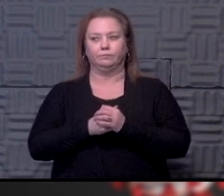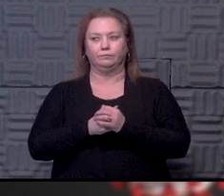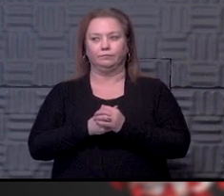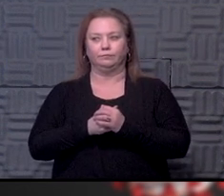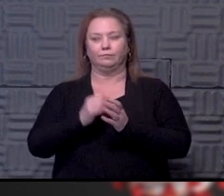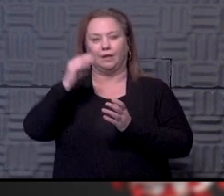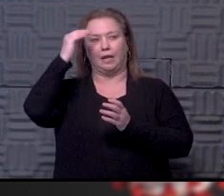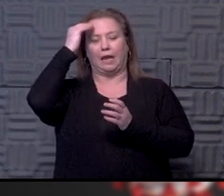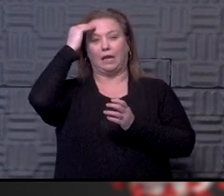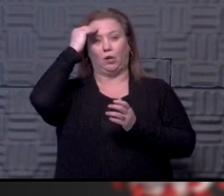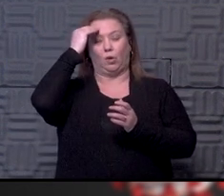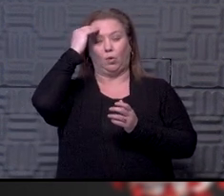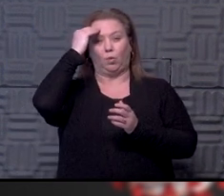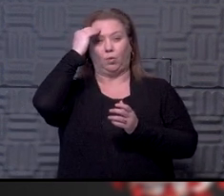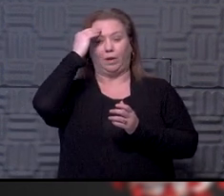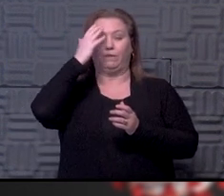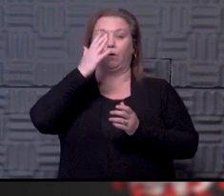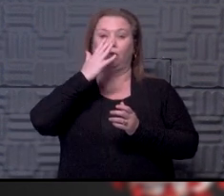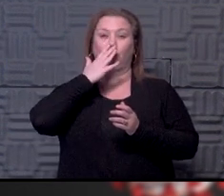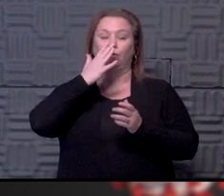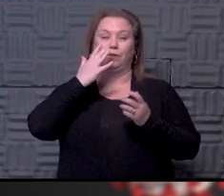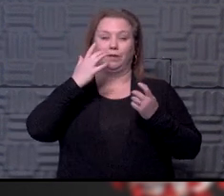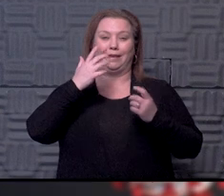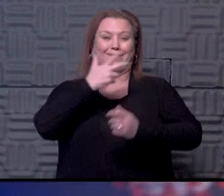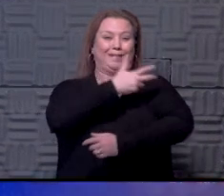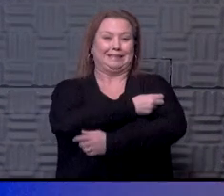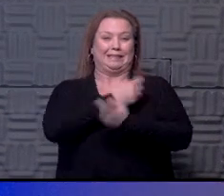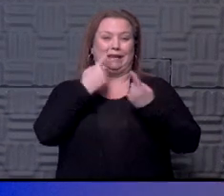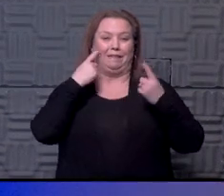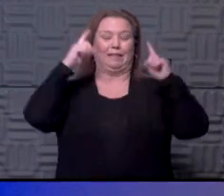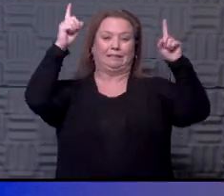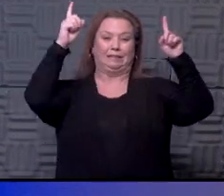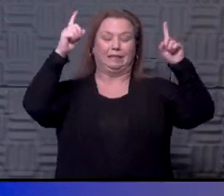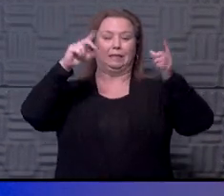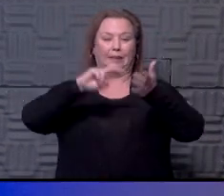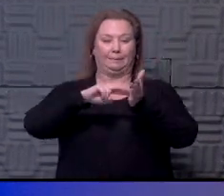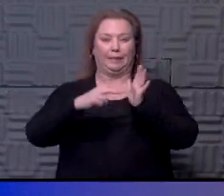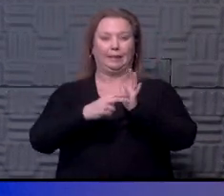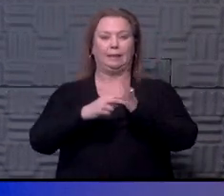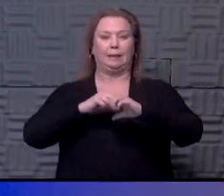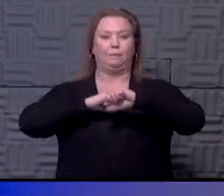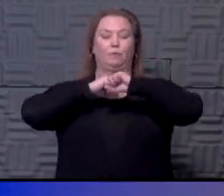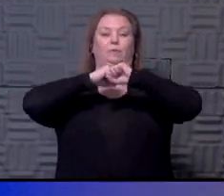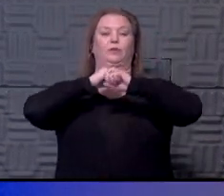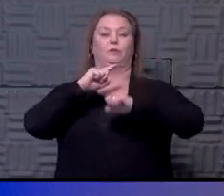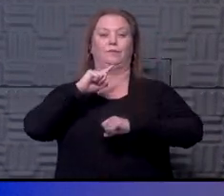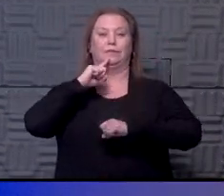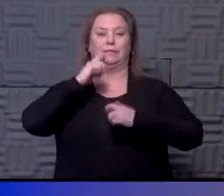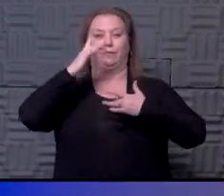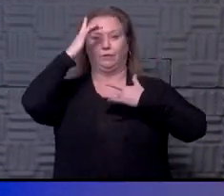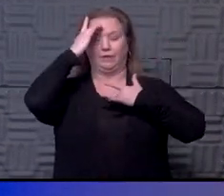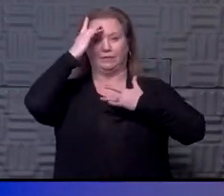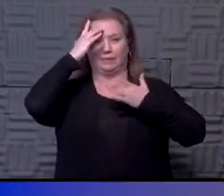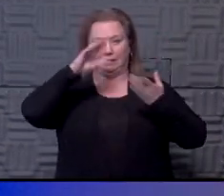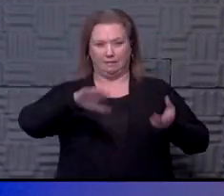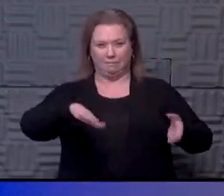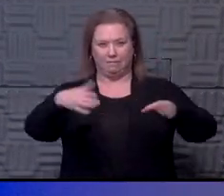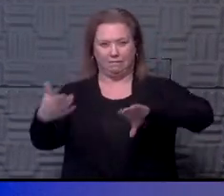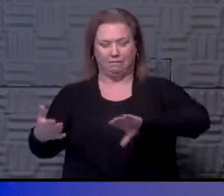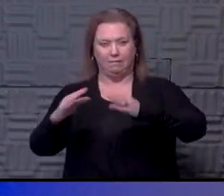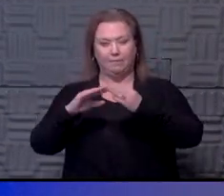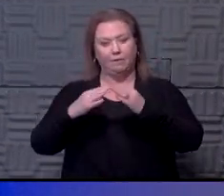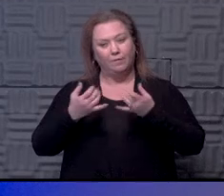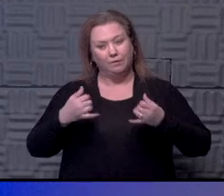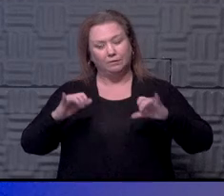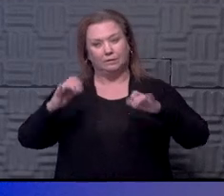we have very good efficacy in these vaccines. And what I mean by efficacy here is, again, prevention of severe disease and mortality. I think